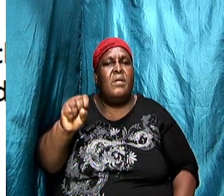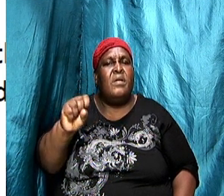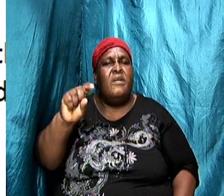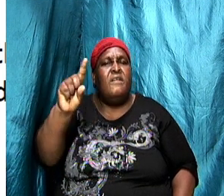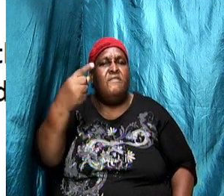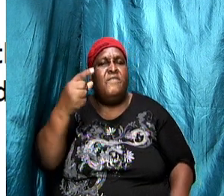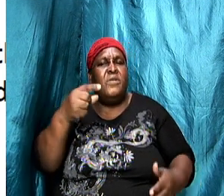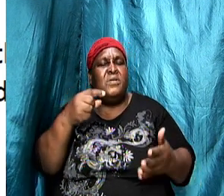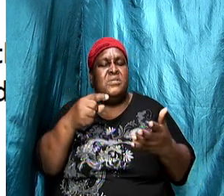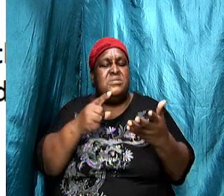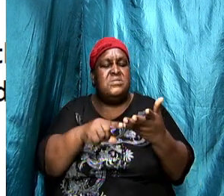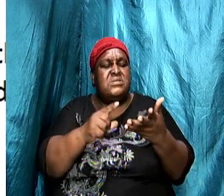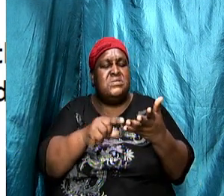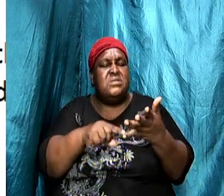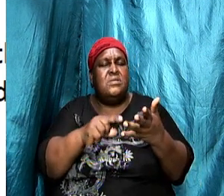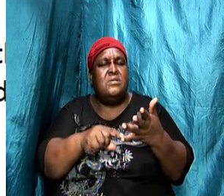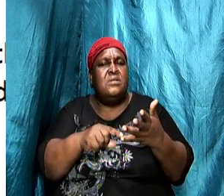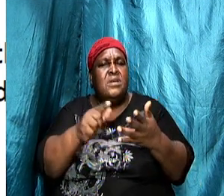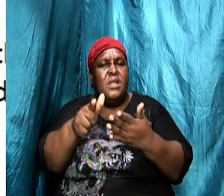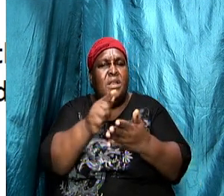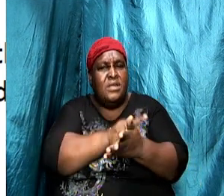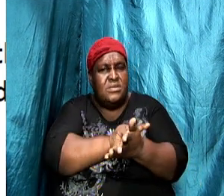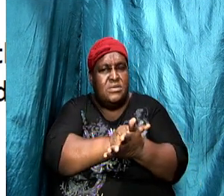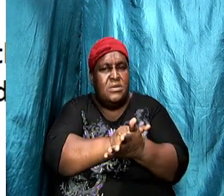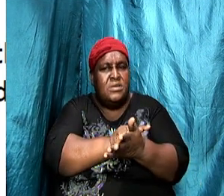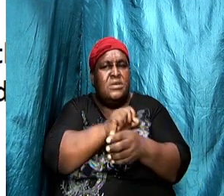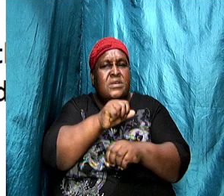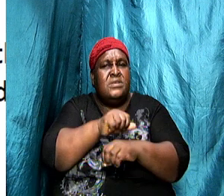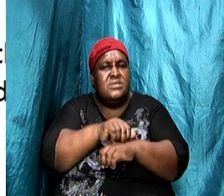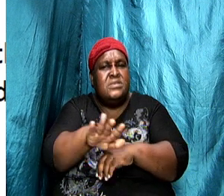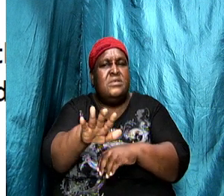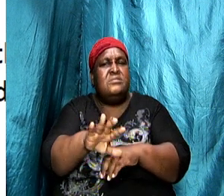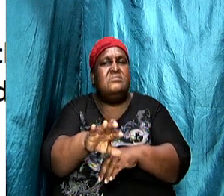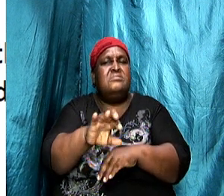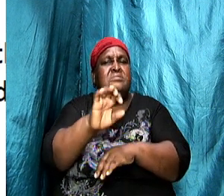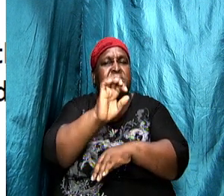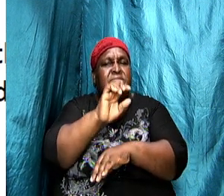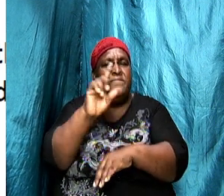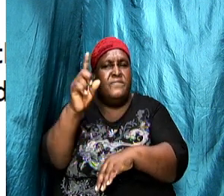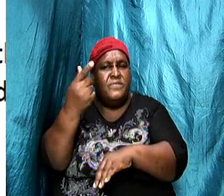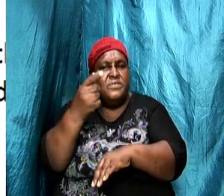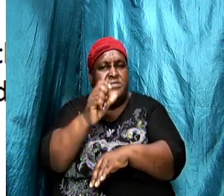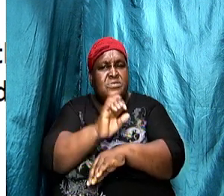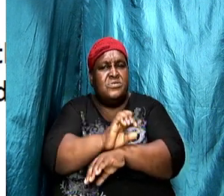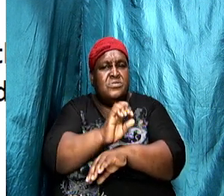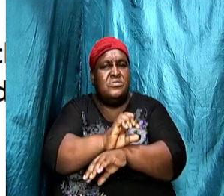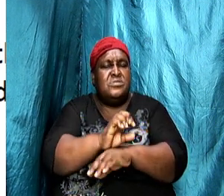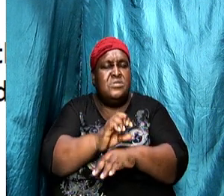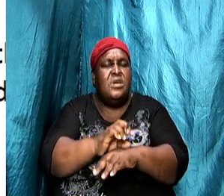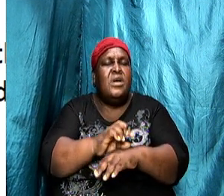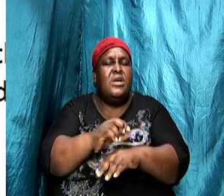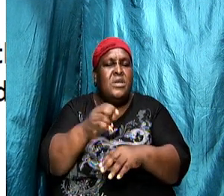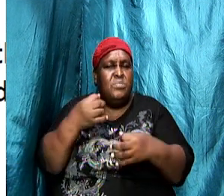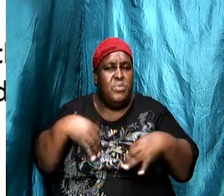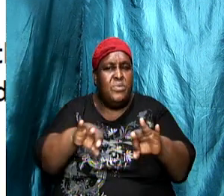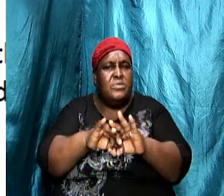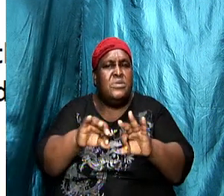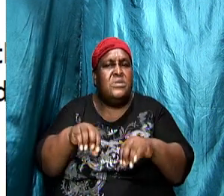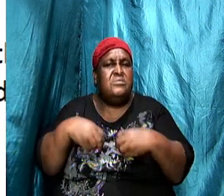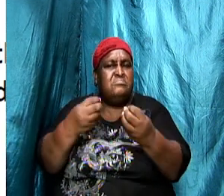church in Ephesus Ephesus and it is important to give a history because why